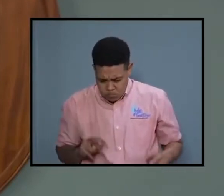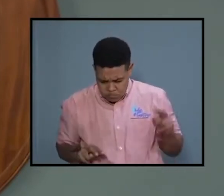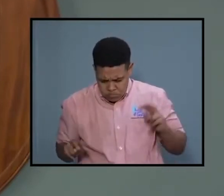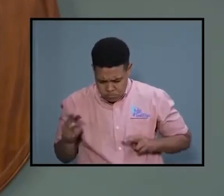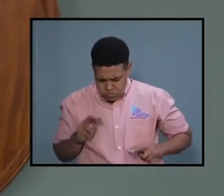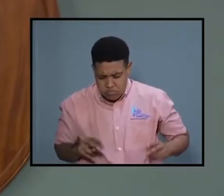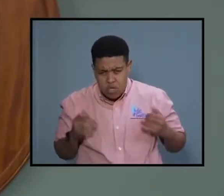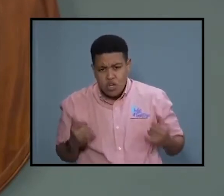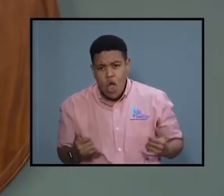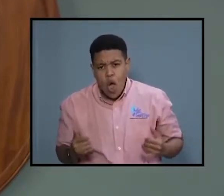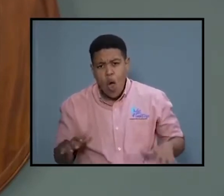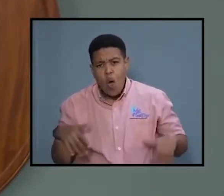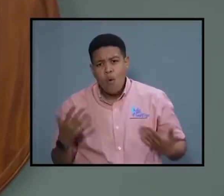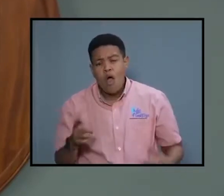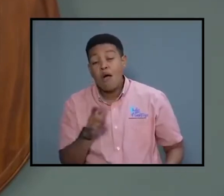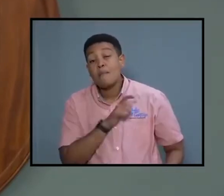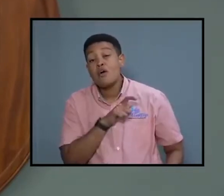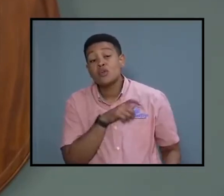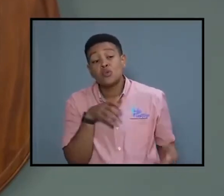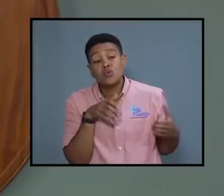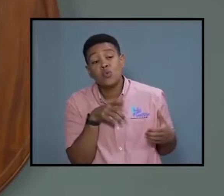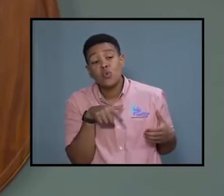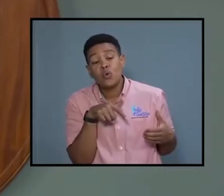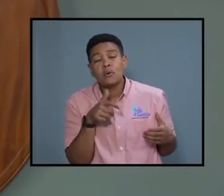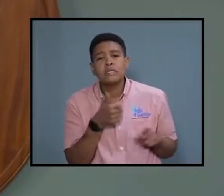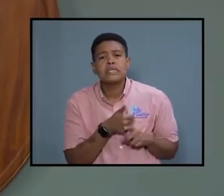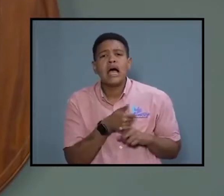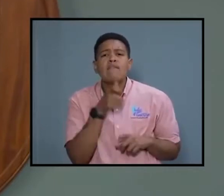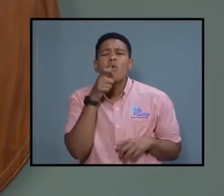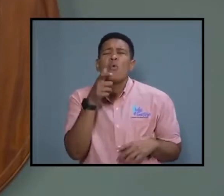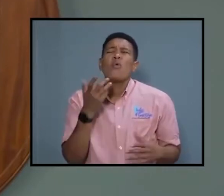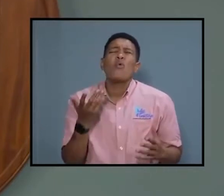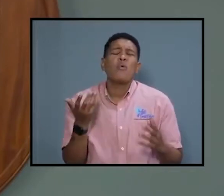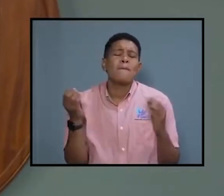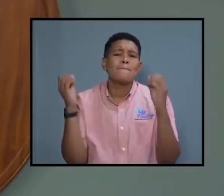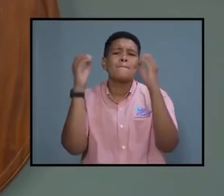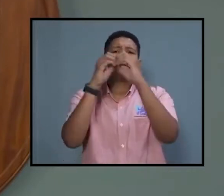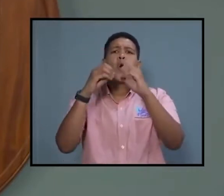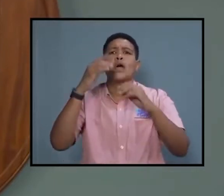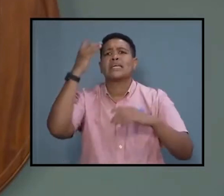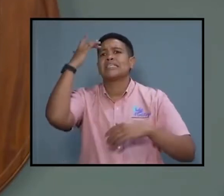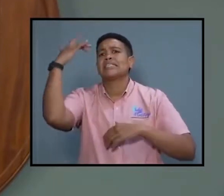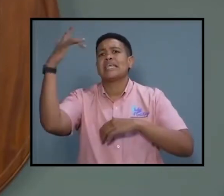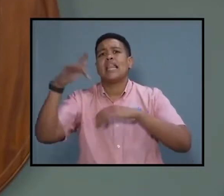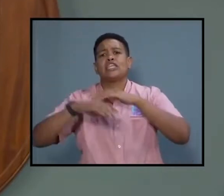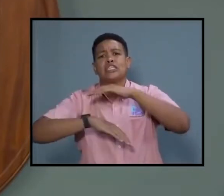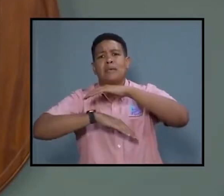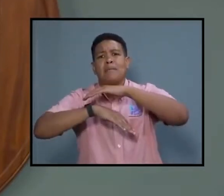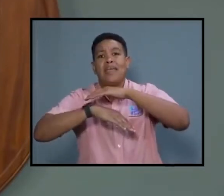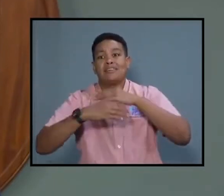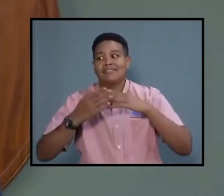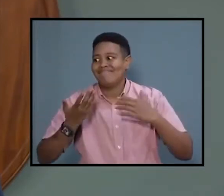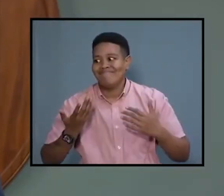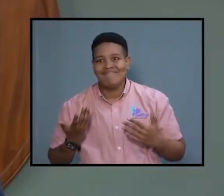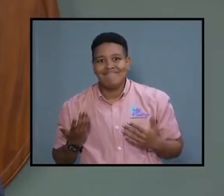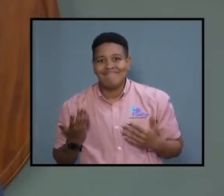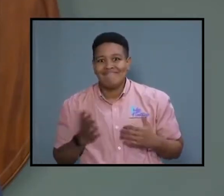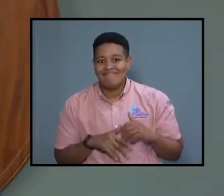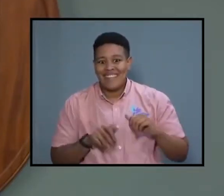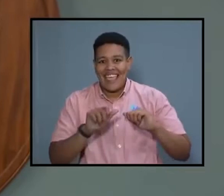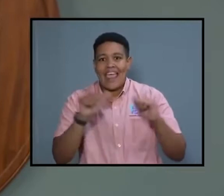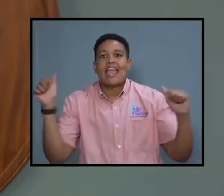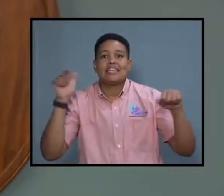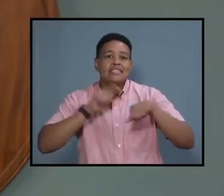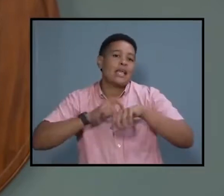is a police force that is far more intelligence-based than at any time